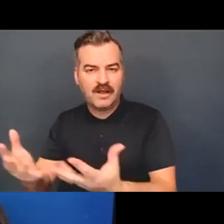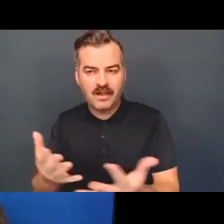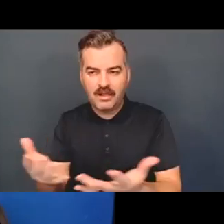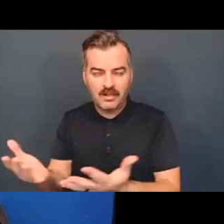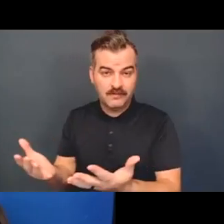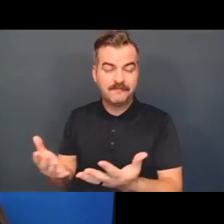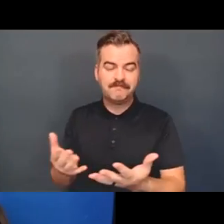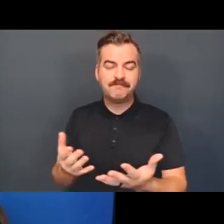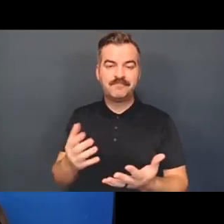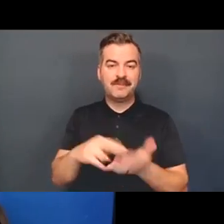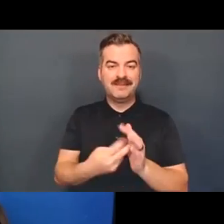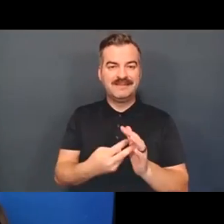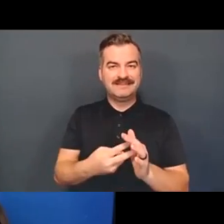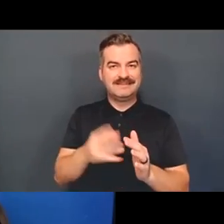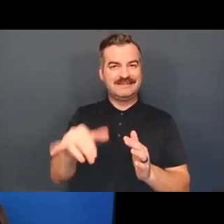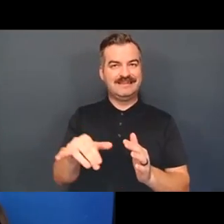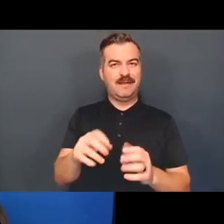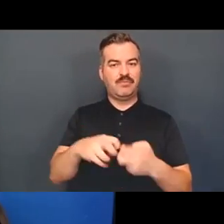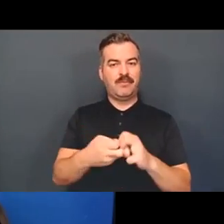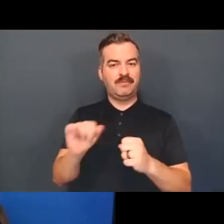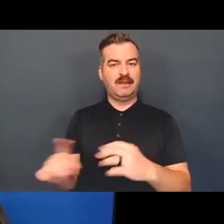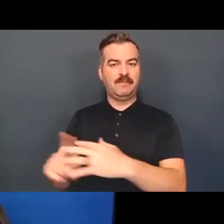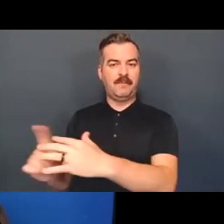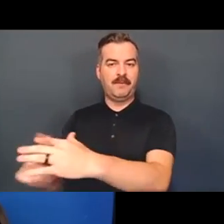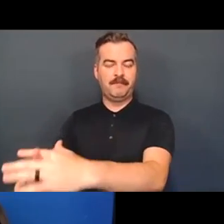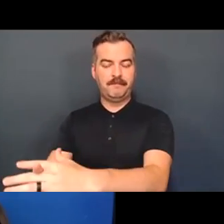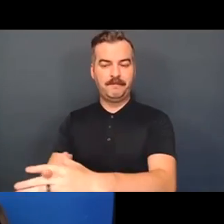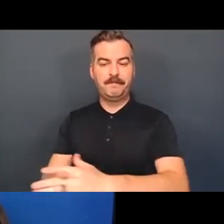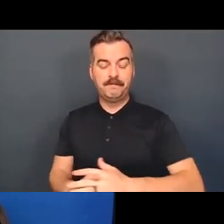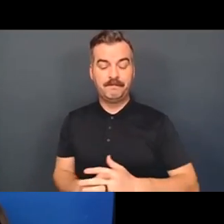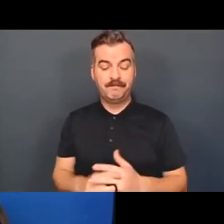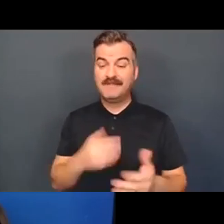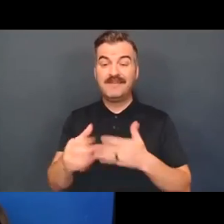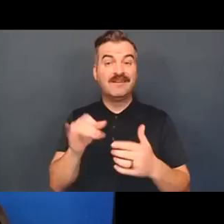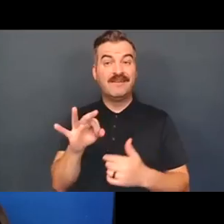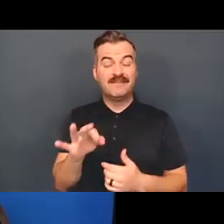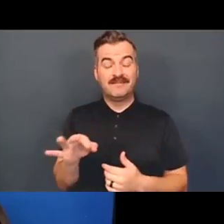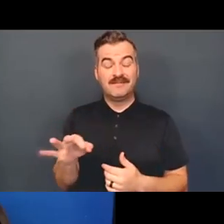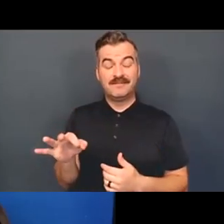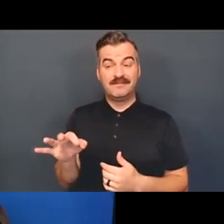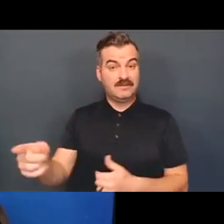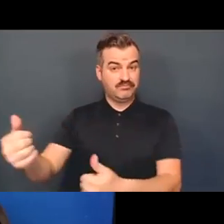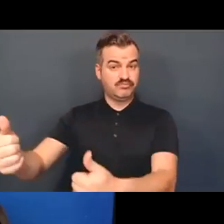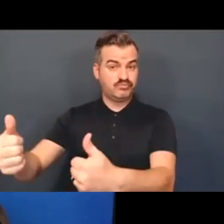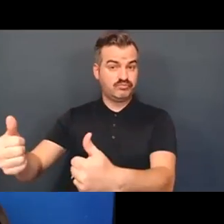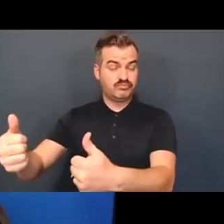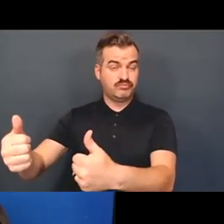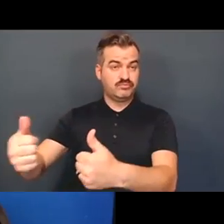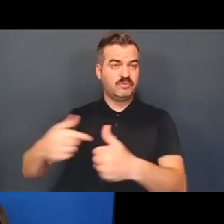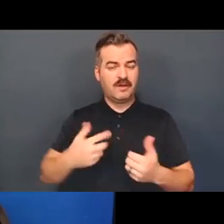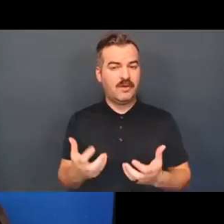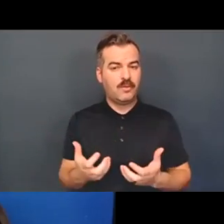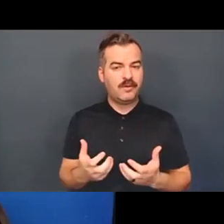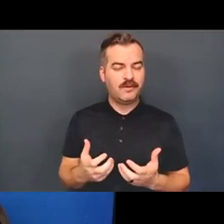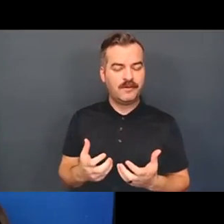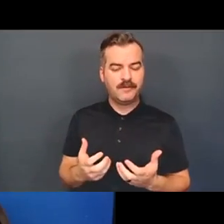so forth, these kinds of problems can pop up, um, even when the caregiving is, is good. Um, and so I just wanted to ask